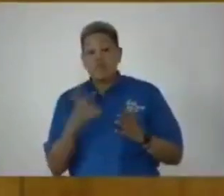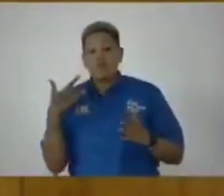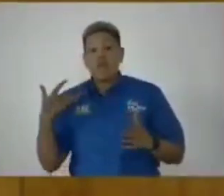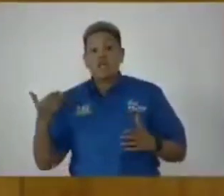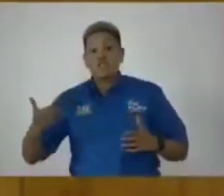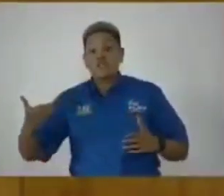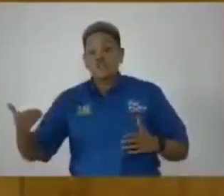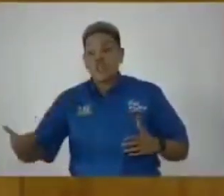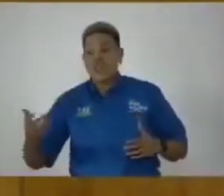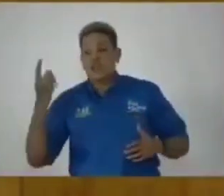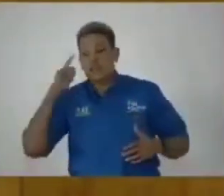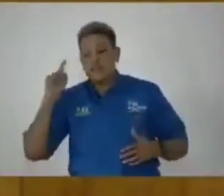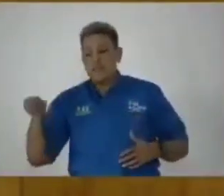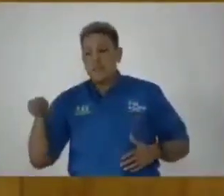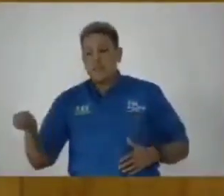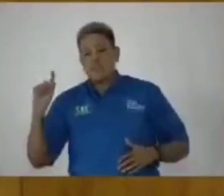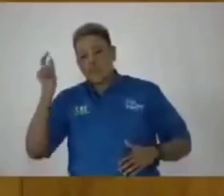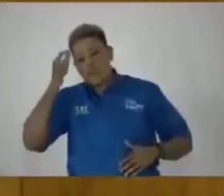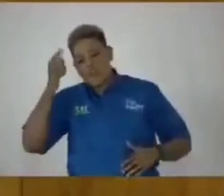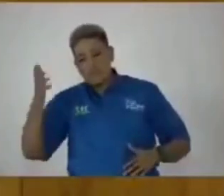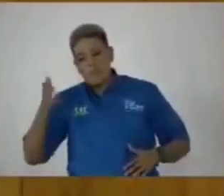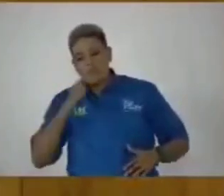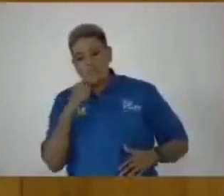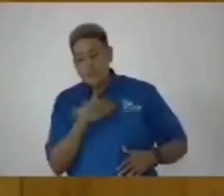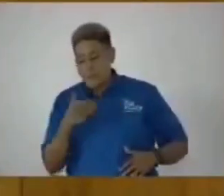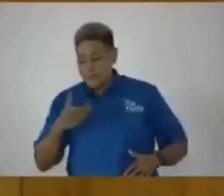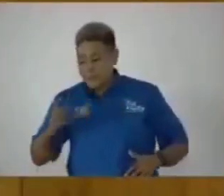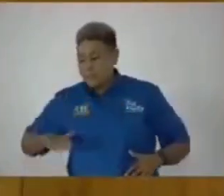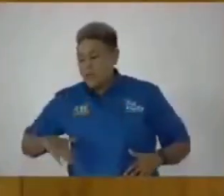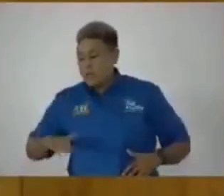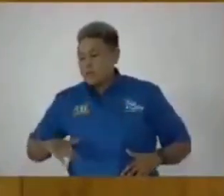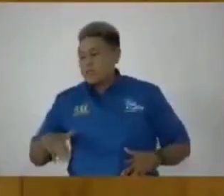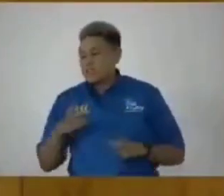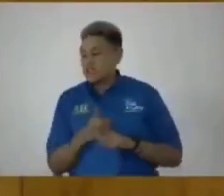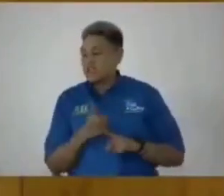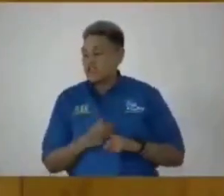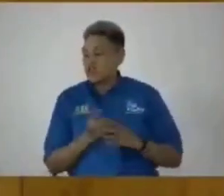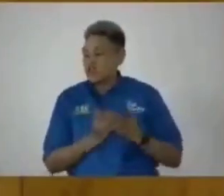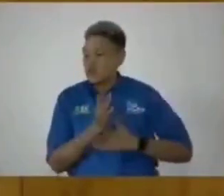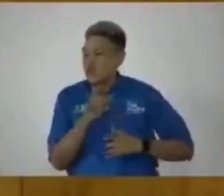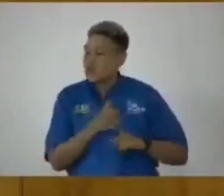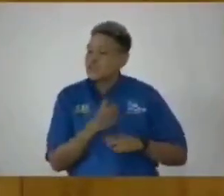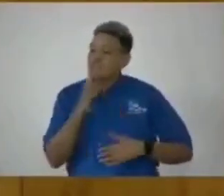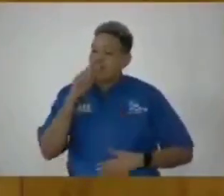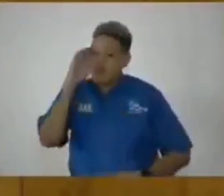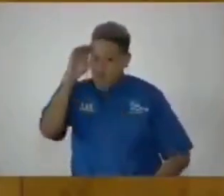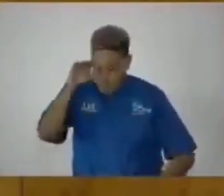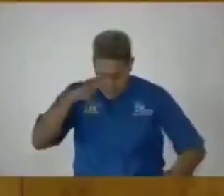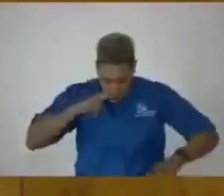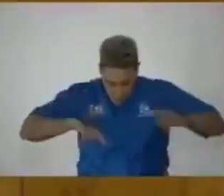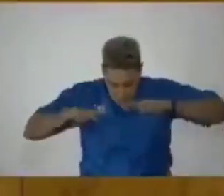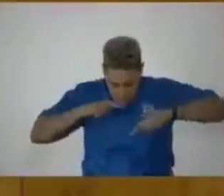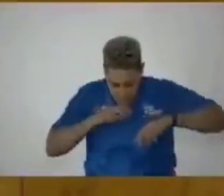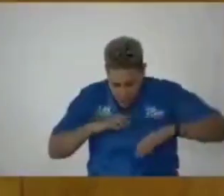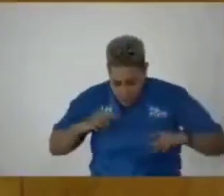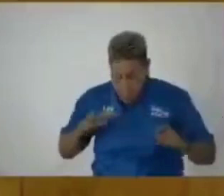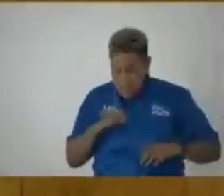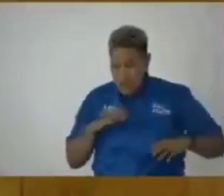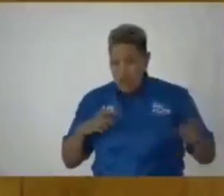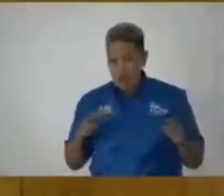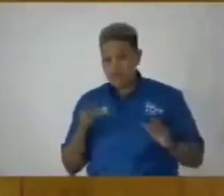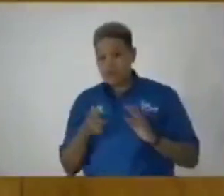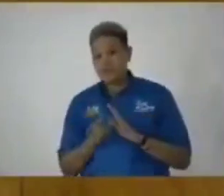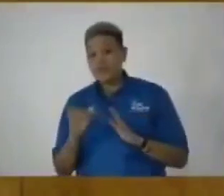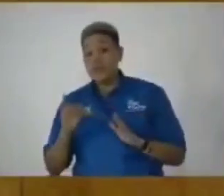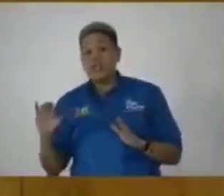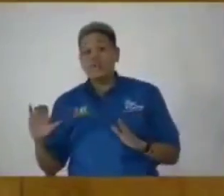for the government members in Parliament through the Oversight Committee or the committee that's reviewing the Integrity